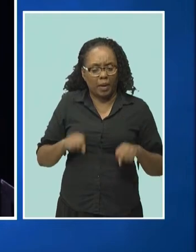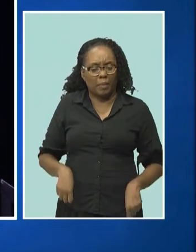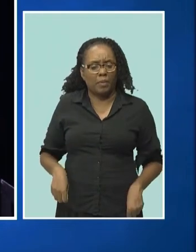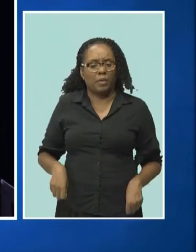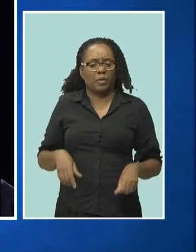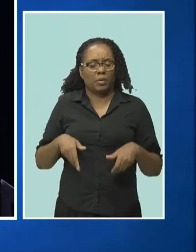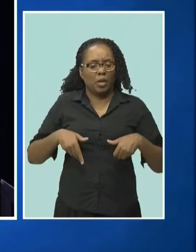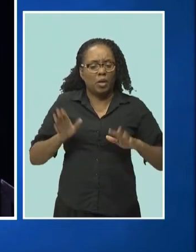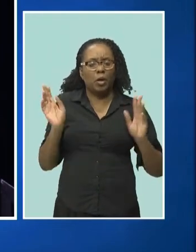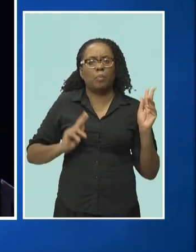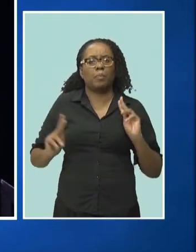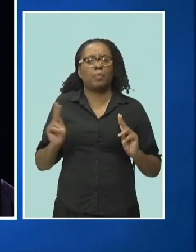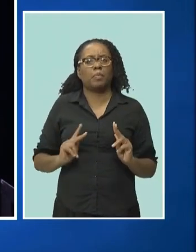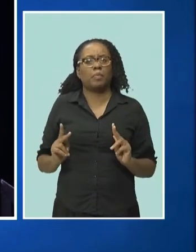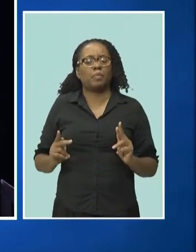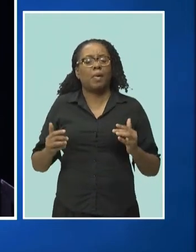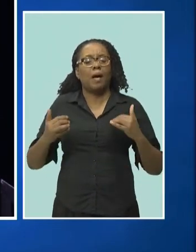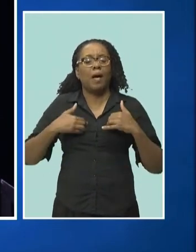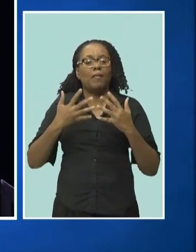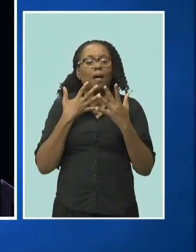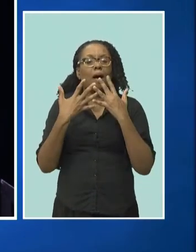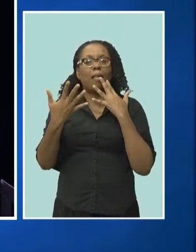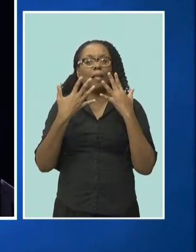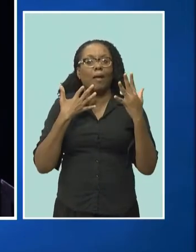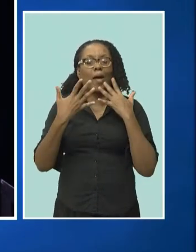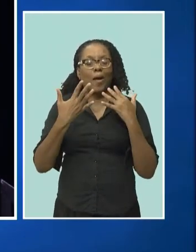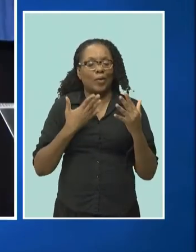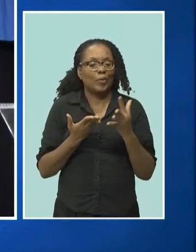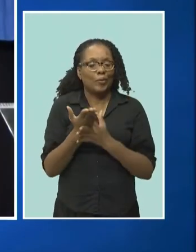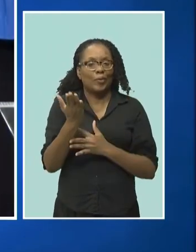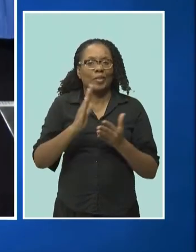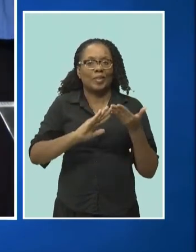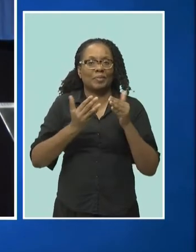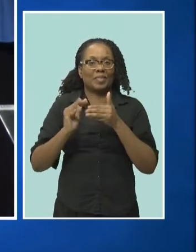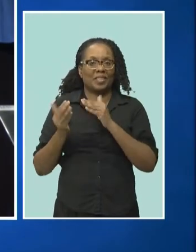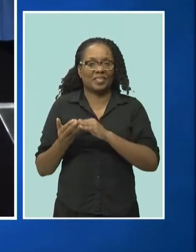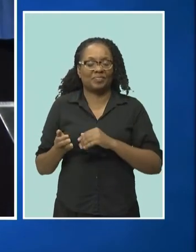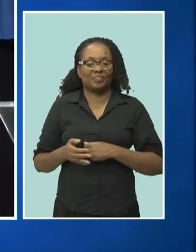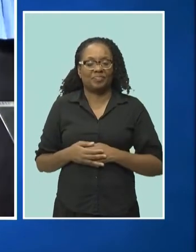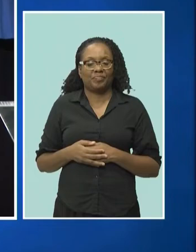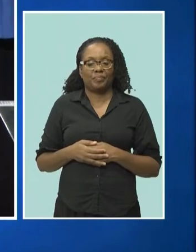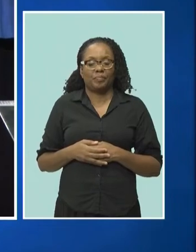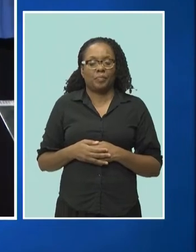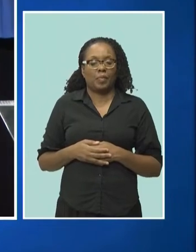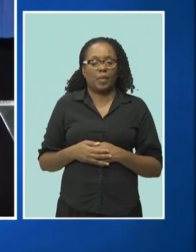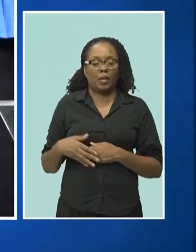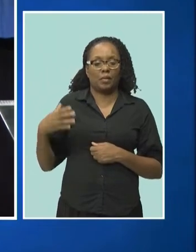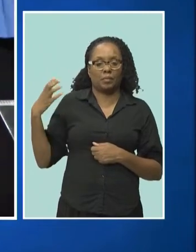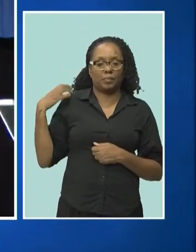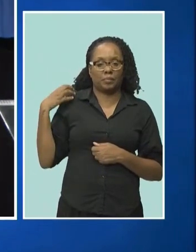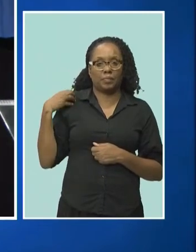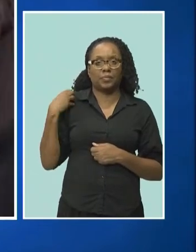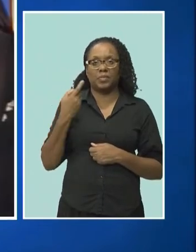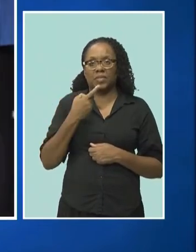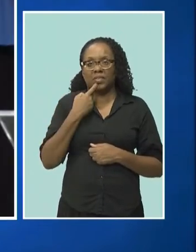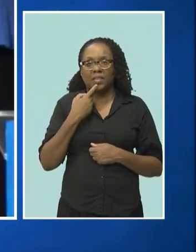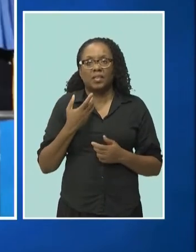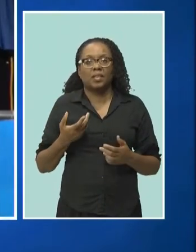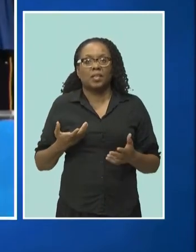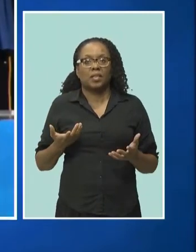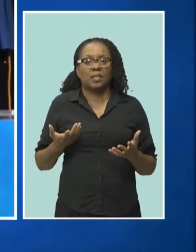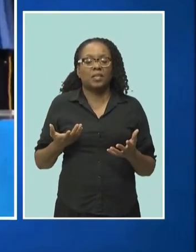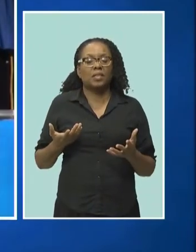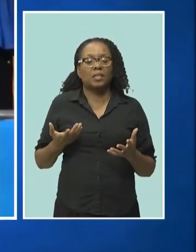and to enrich their lives through color in the community. Company chairman Robert Jones told the ceremony numbers have